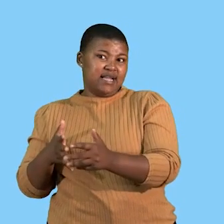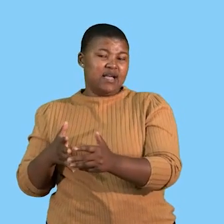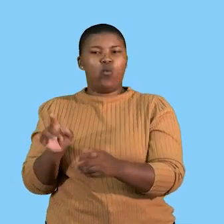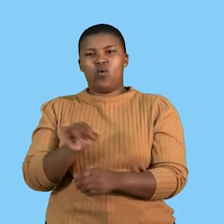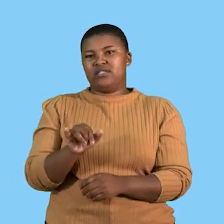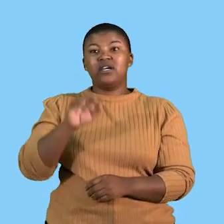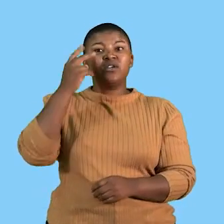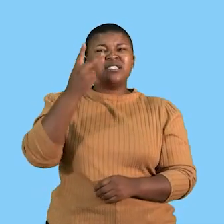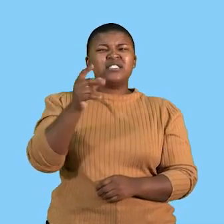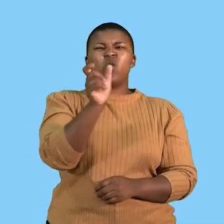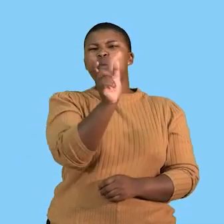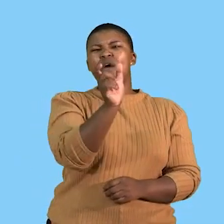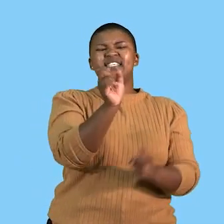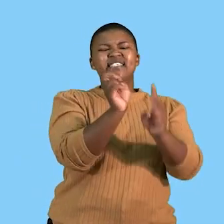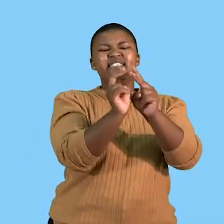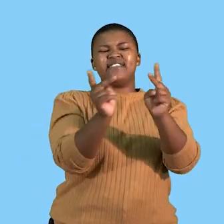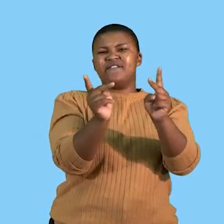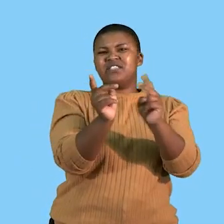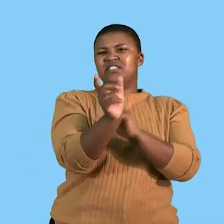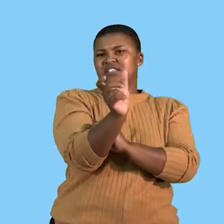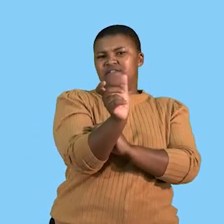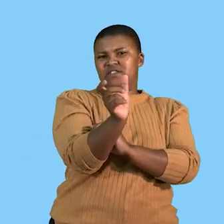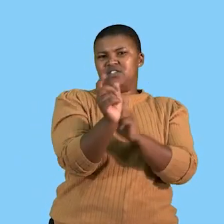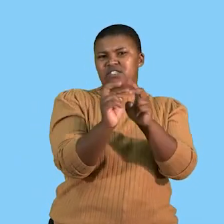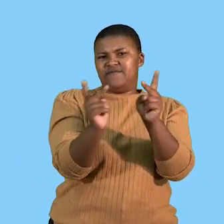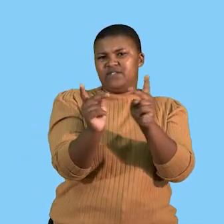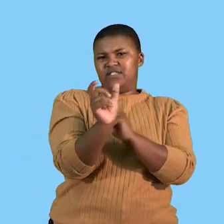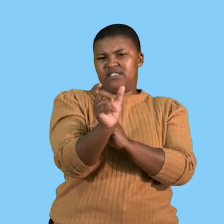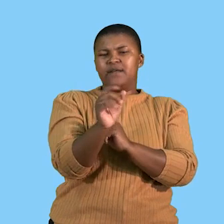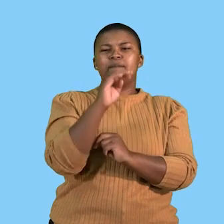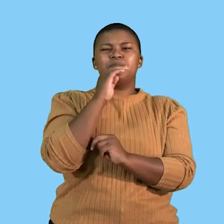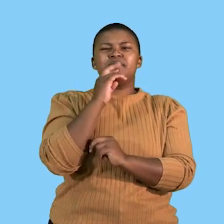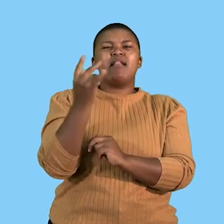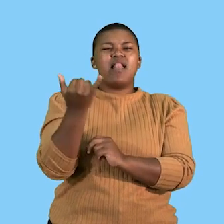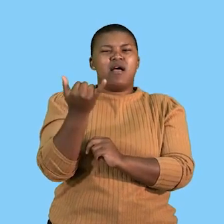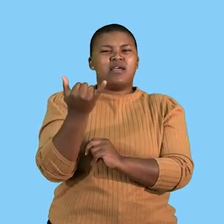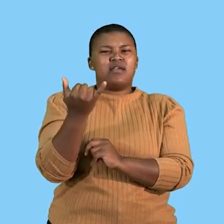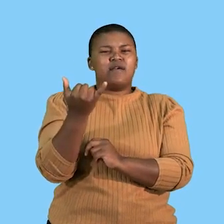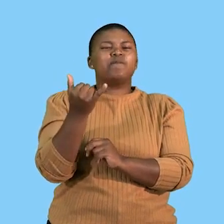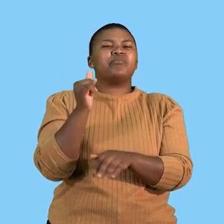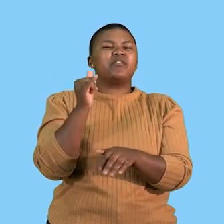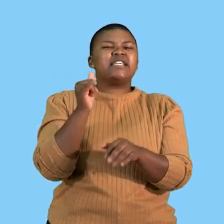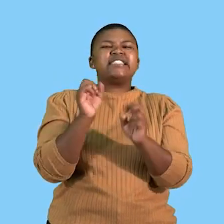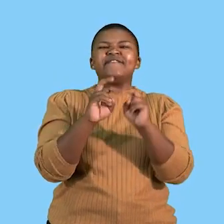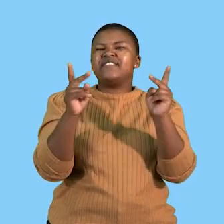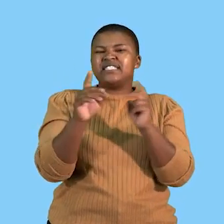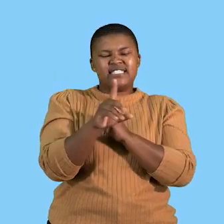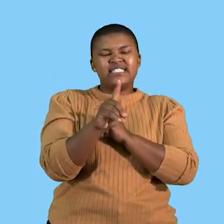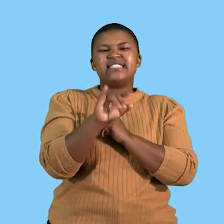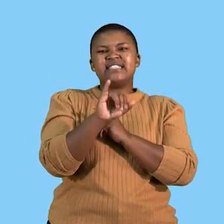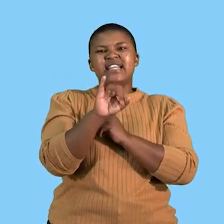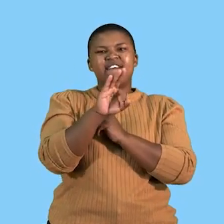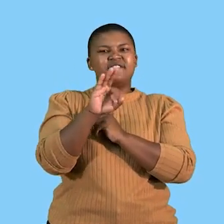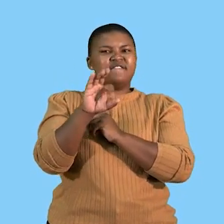differentiate between, differentiate is almost the same as difference.